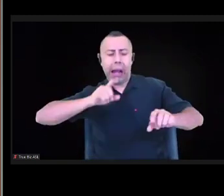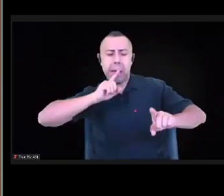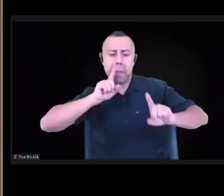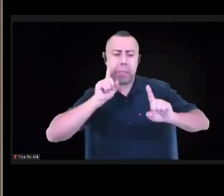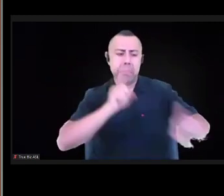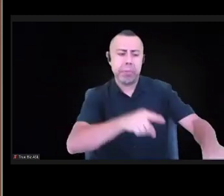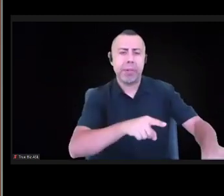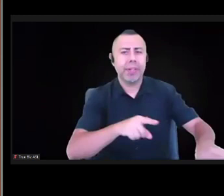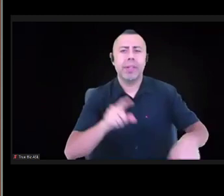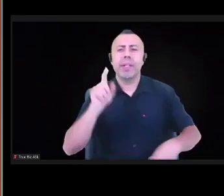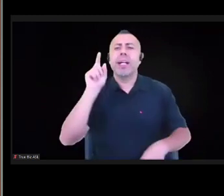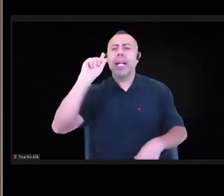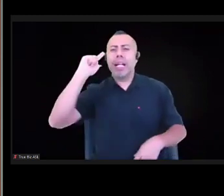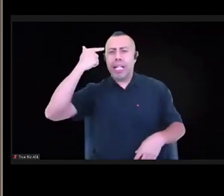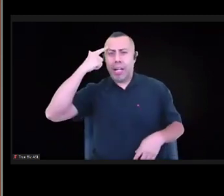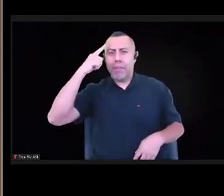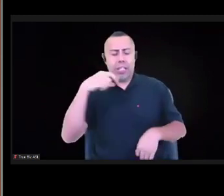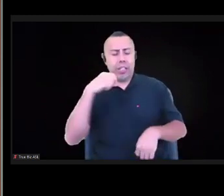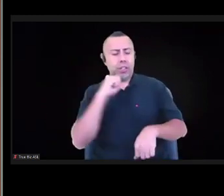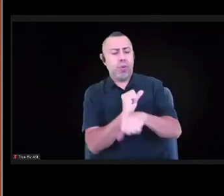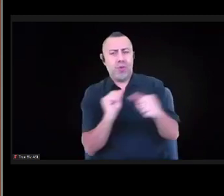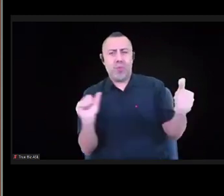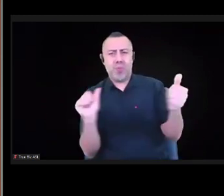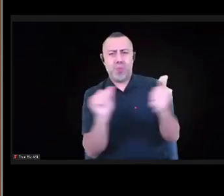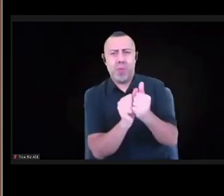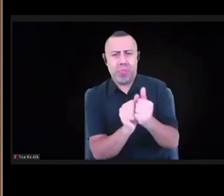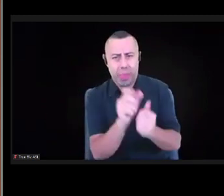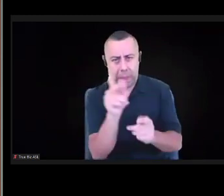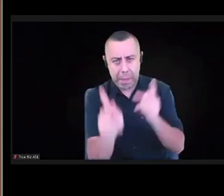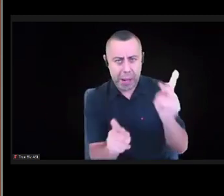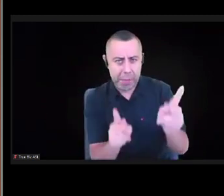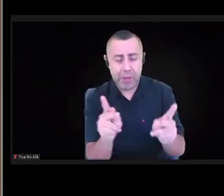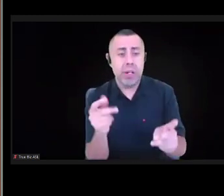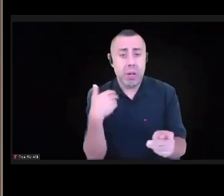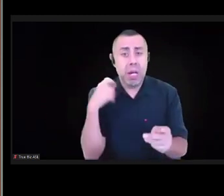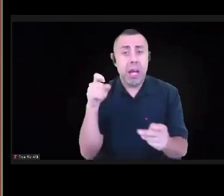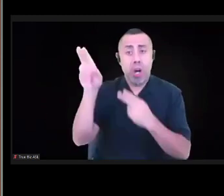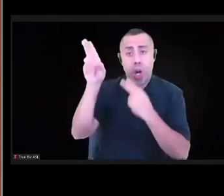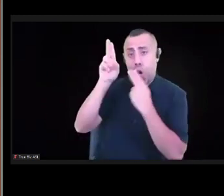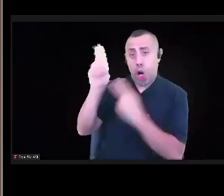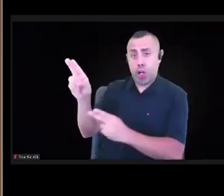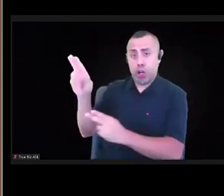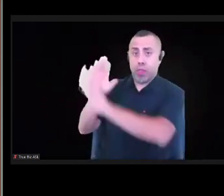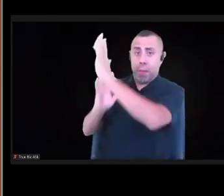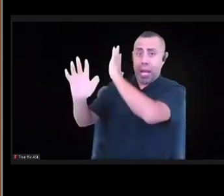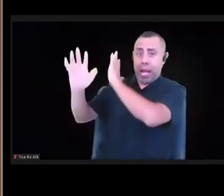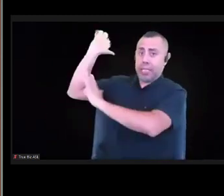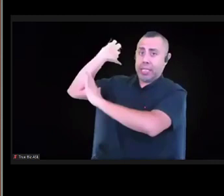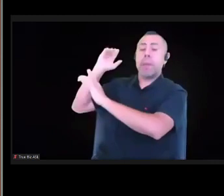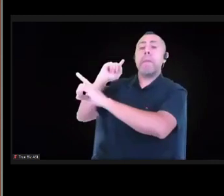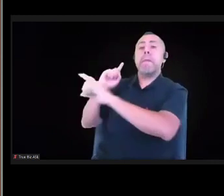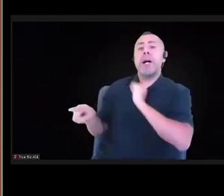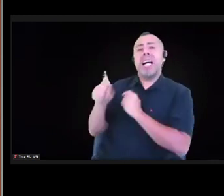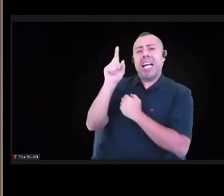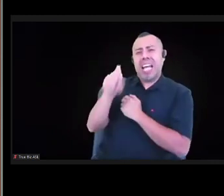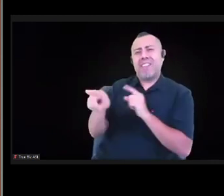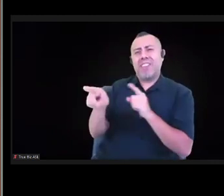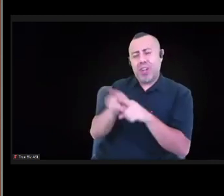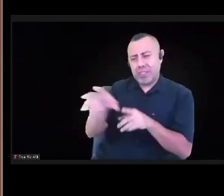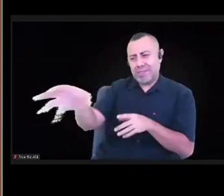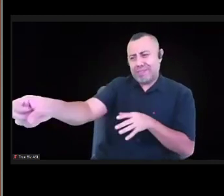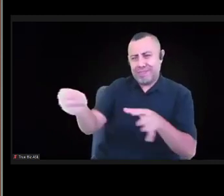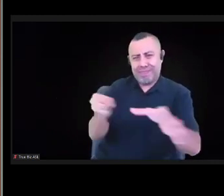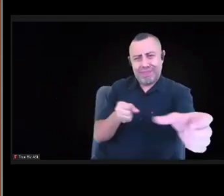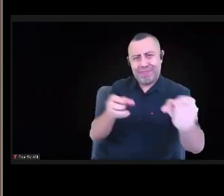what has been asked for in the past, but we also have to bring community to the table, bring BIPOC community specifically to the table,